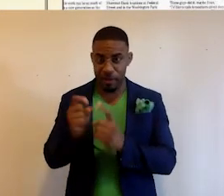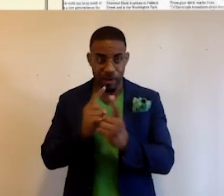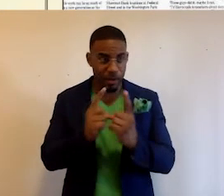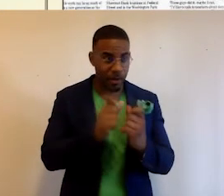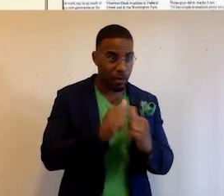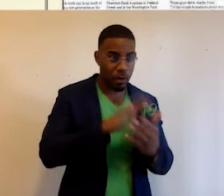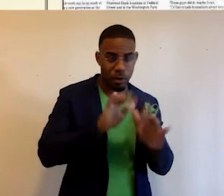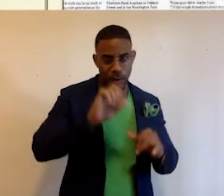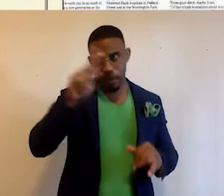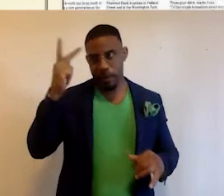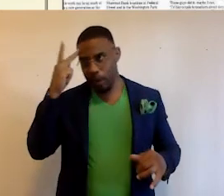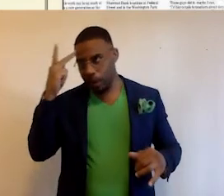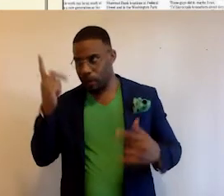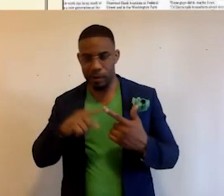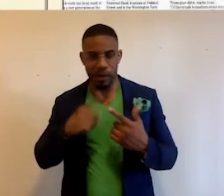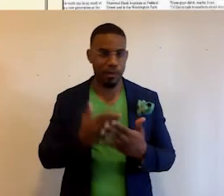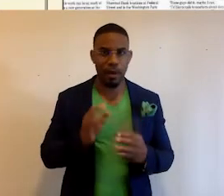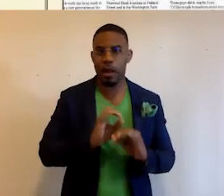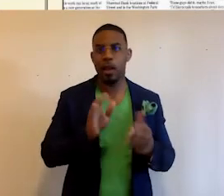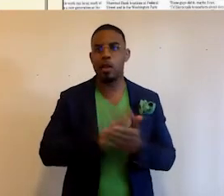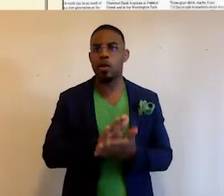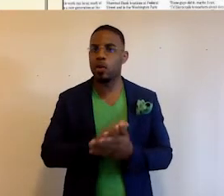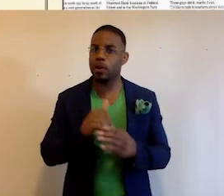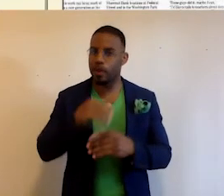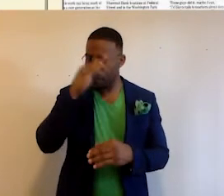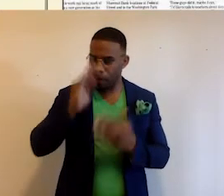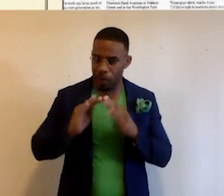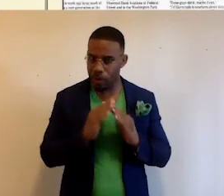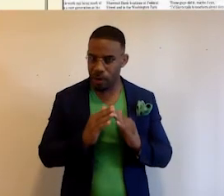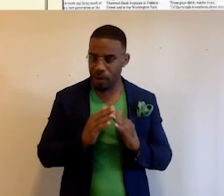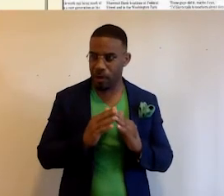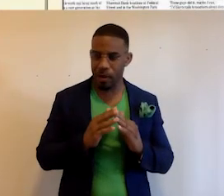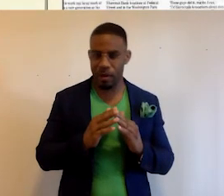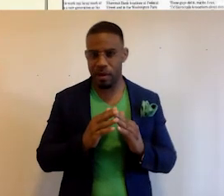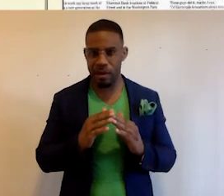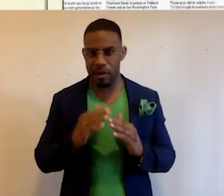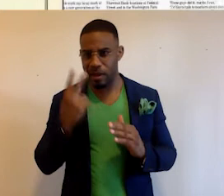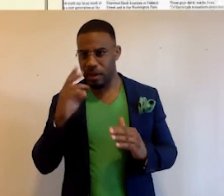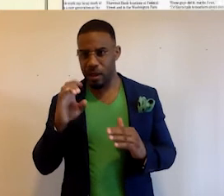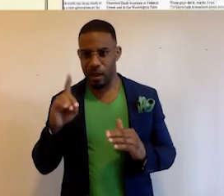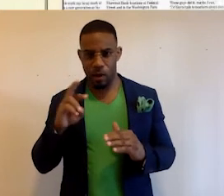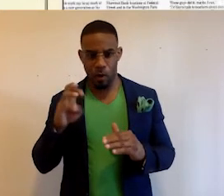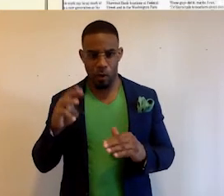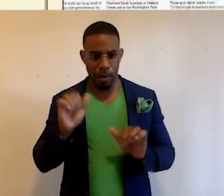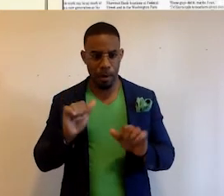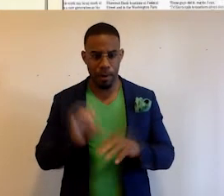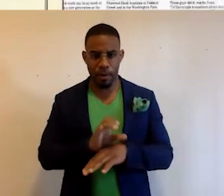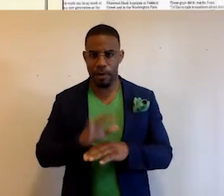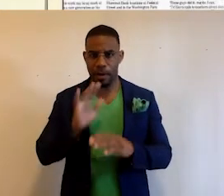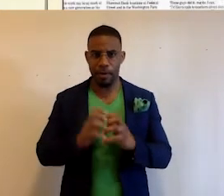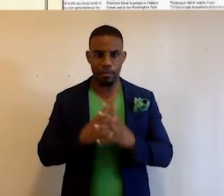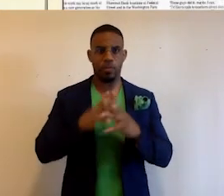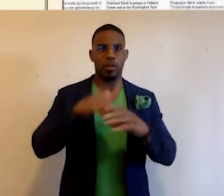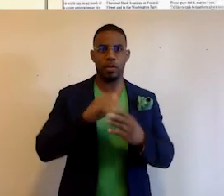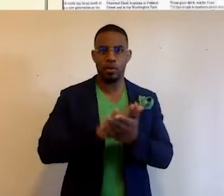system due to politics, and the fact that none of the schools in the Black communities had CD-ROM capable computers, it never got